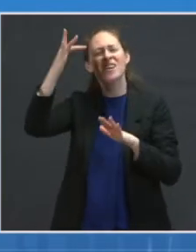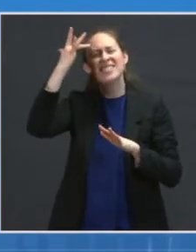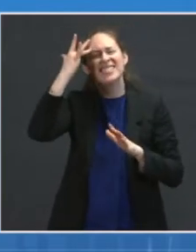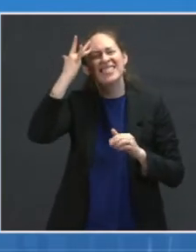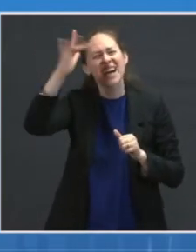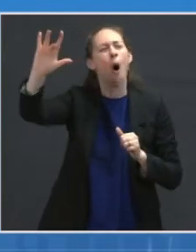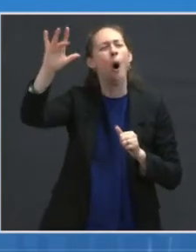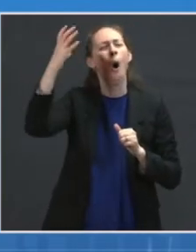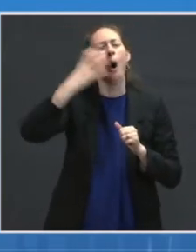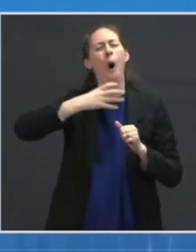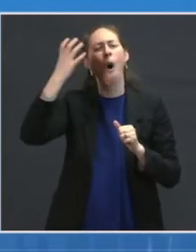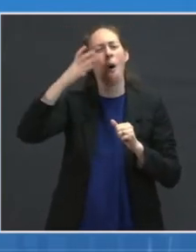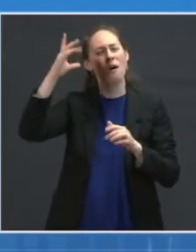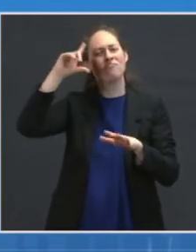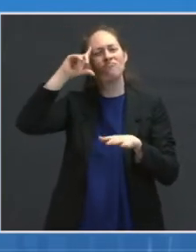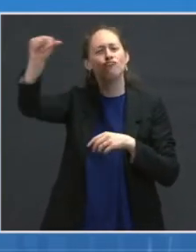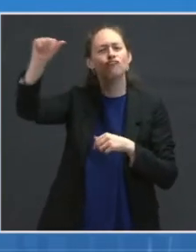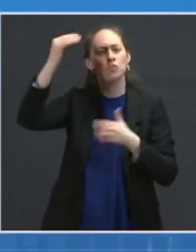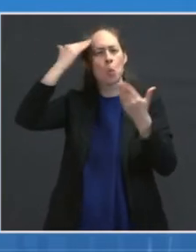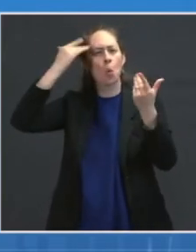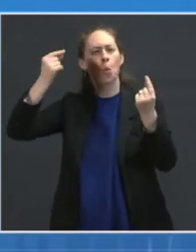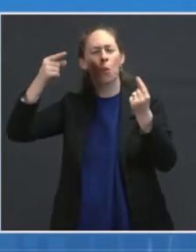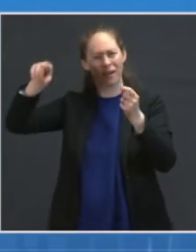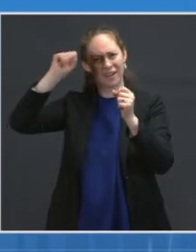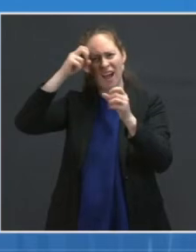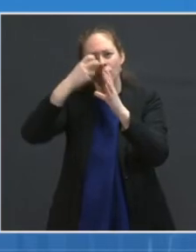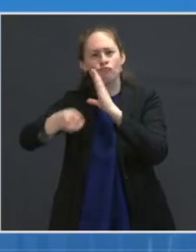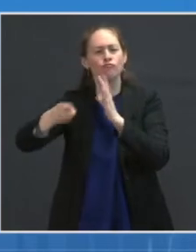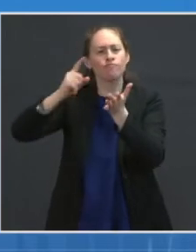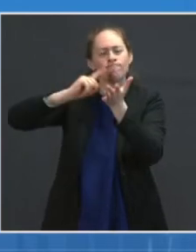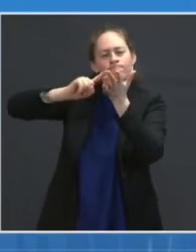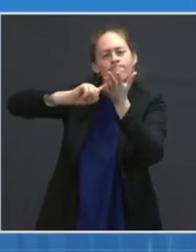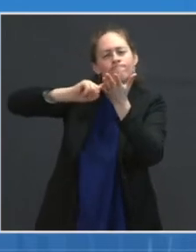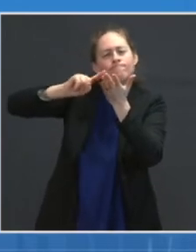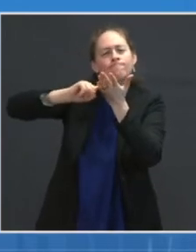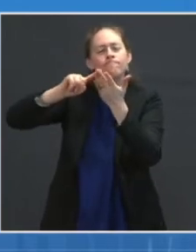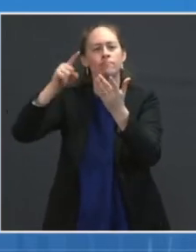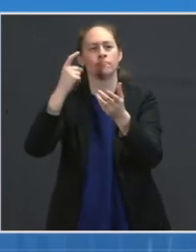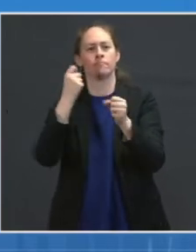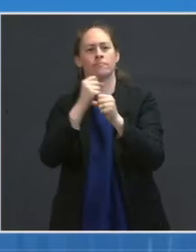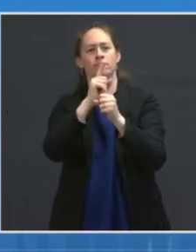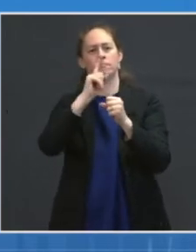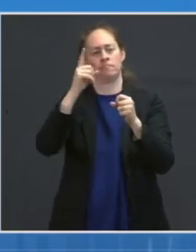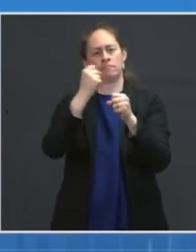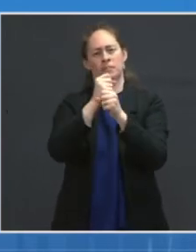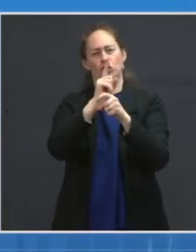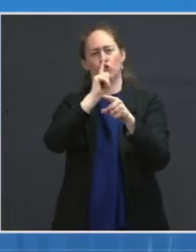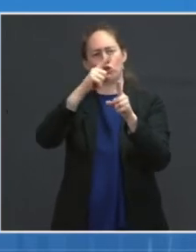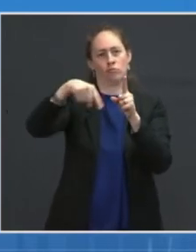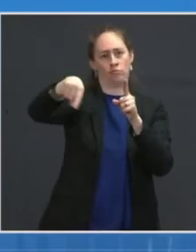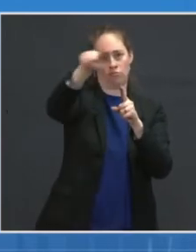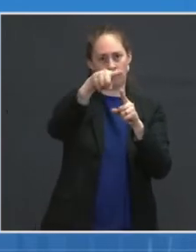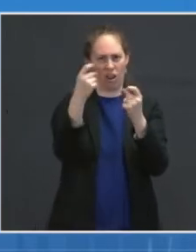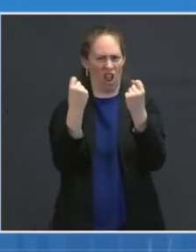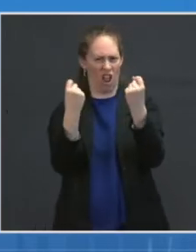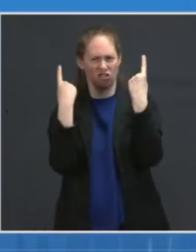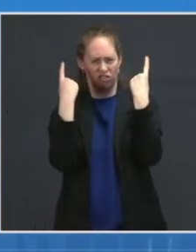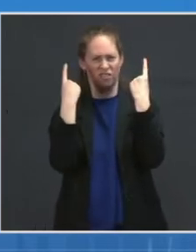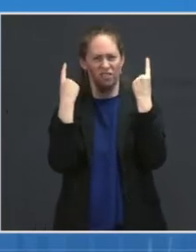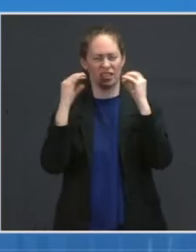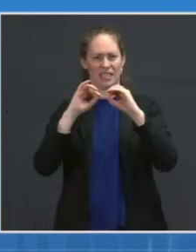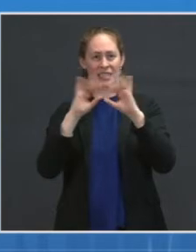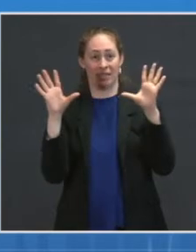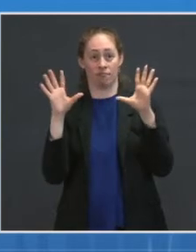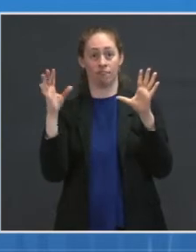look aggressively at these studies. But I think it's important that people understand that we're not going to be persuaded by one study that